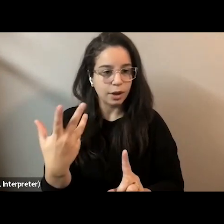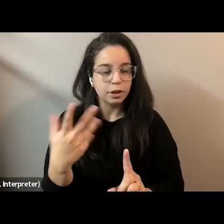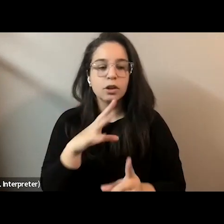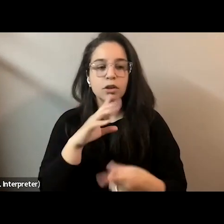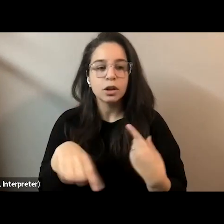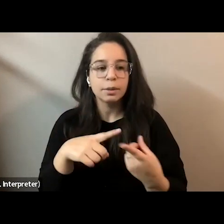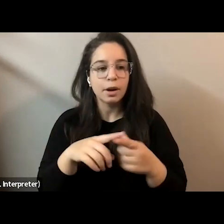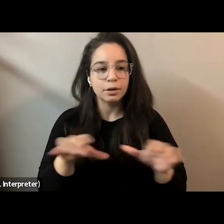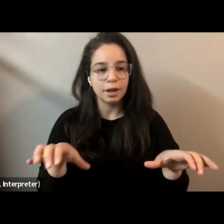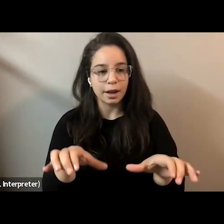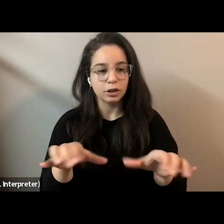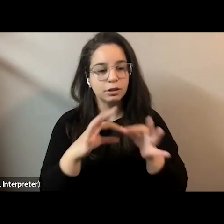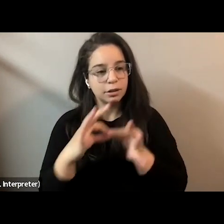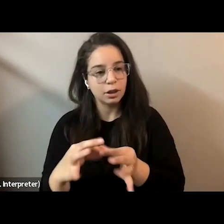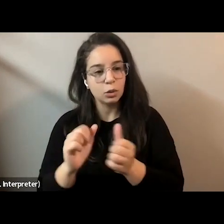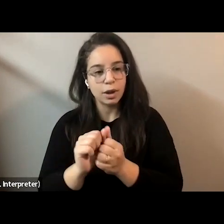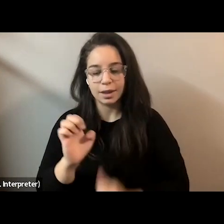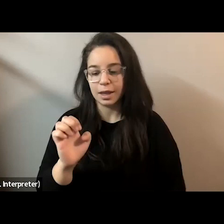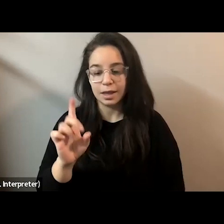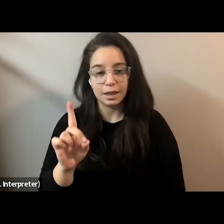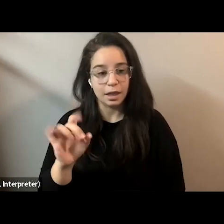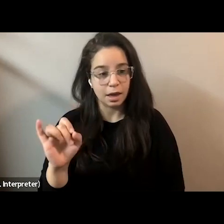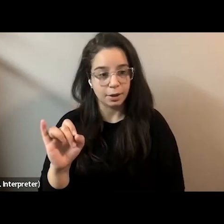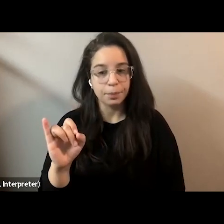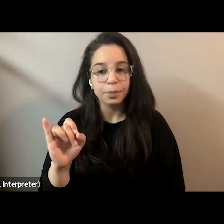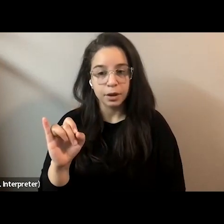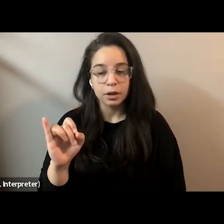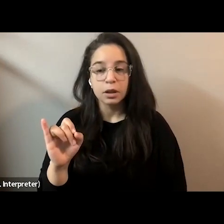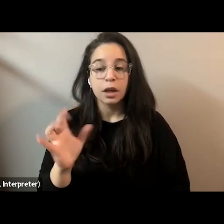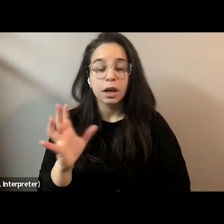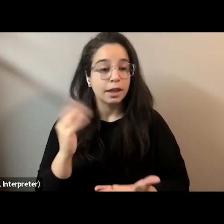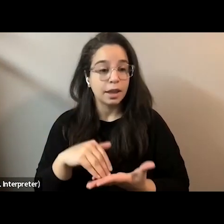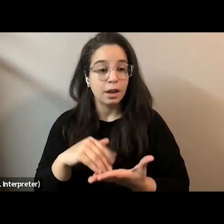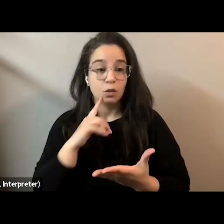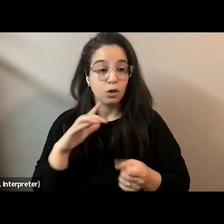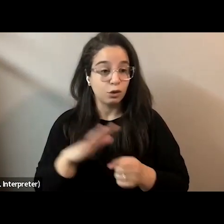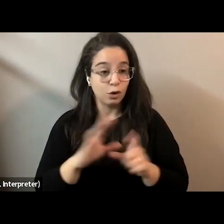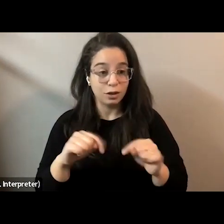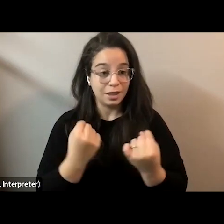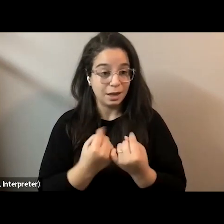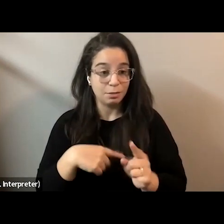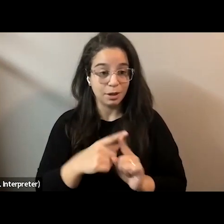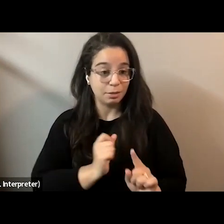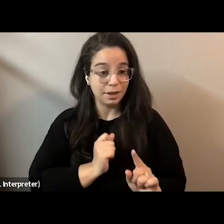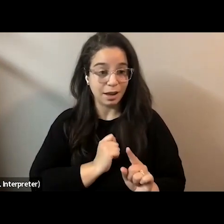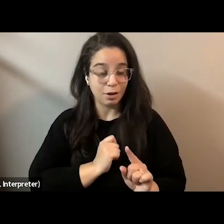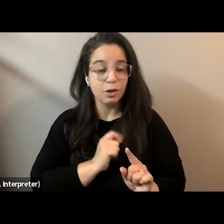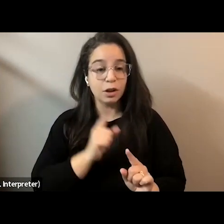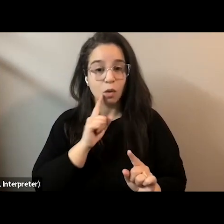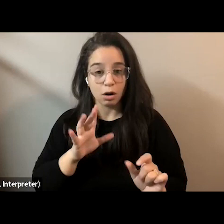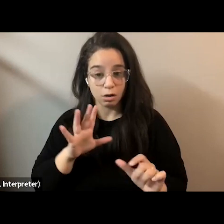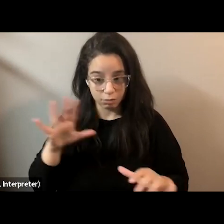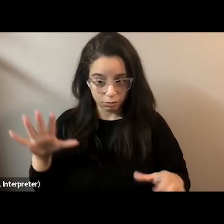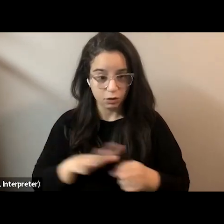actions pertaining edi that a whole host of team and i a whole host of folks and i across the university